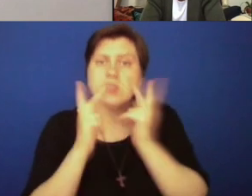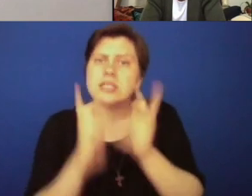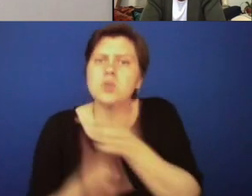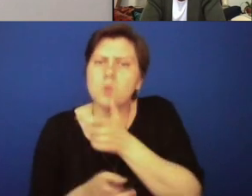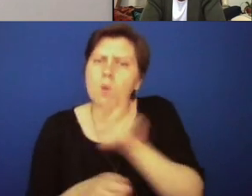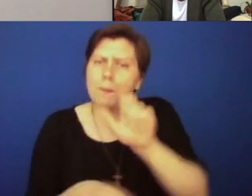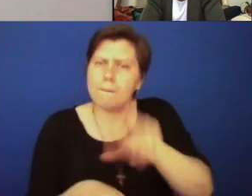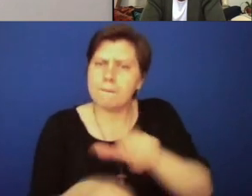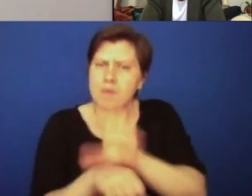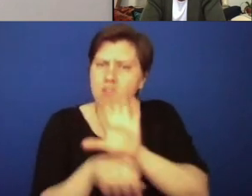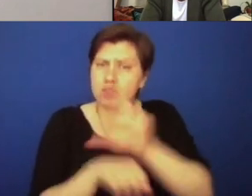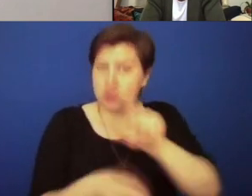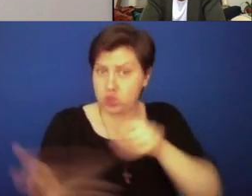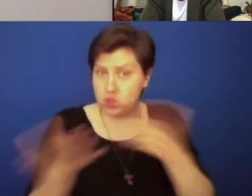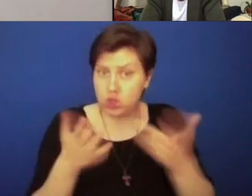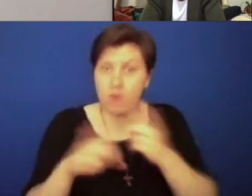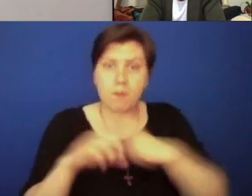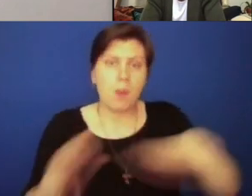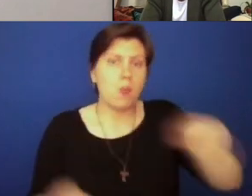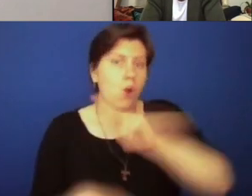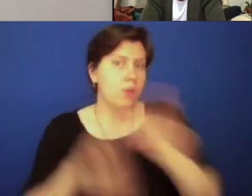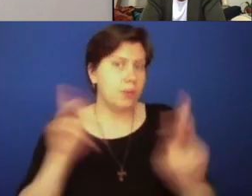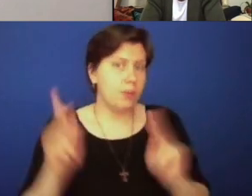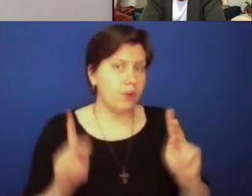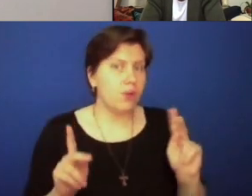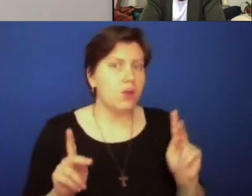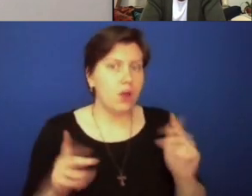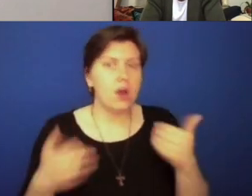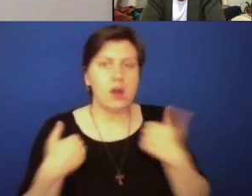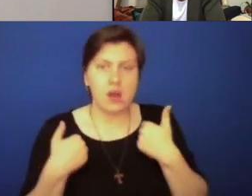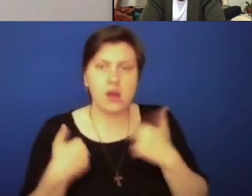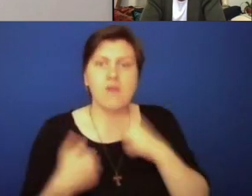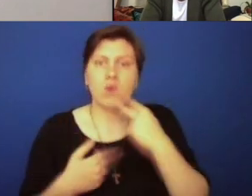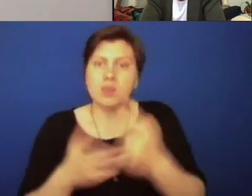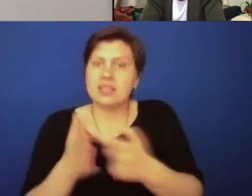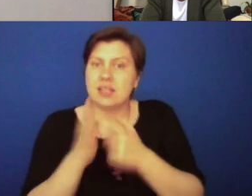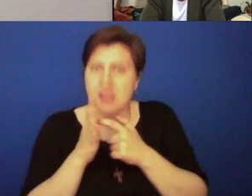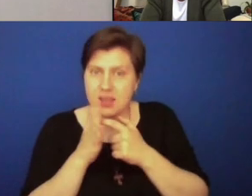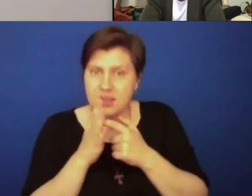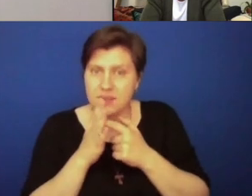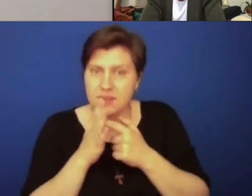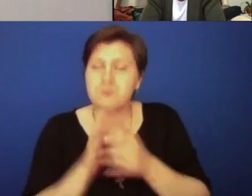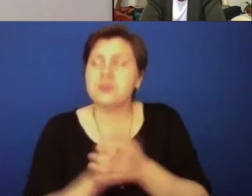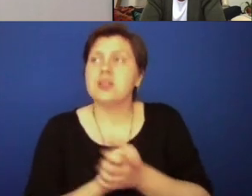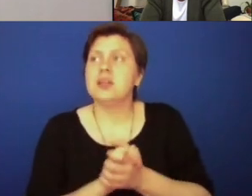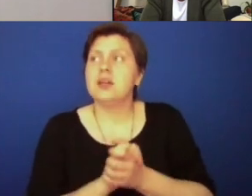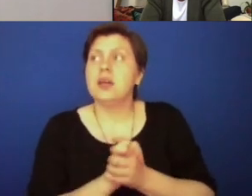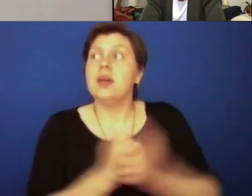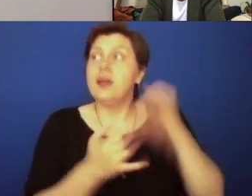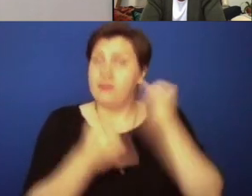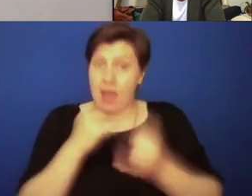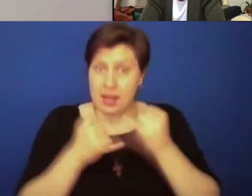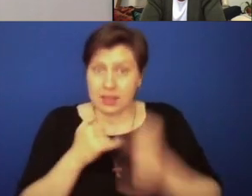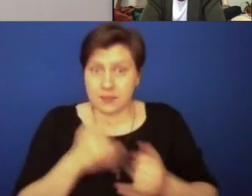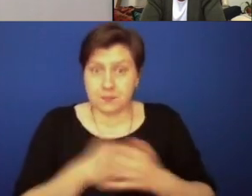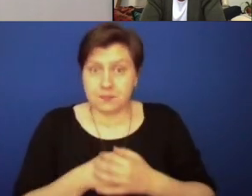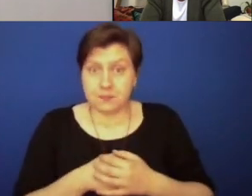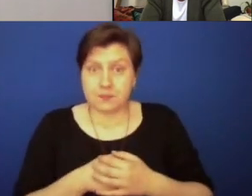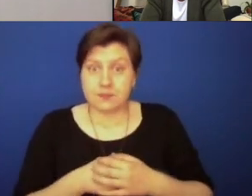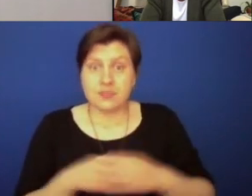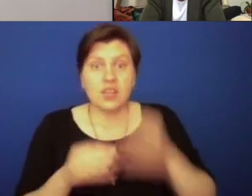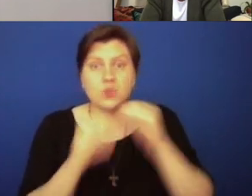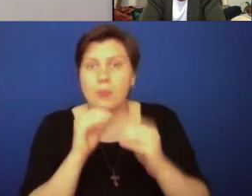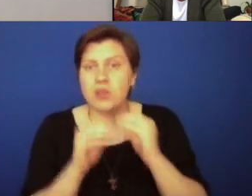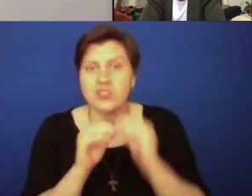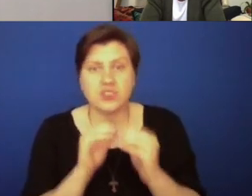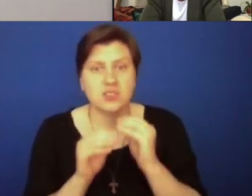who your parish should be serving, but those people are having the voice that they need to have. And finally, you need to